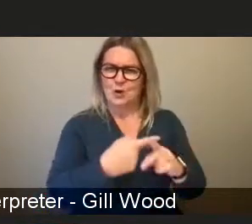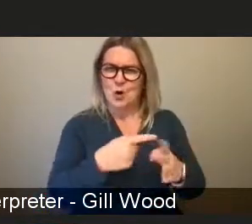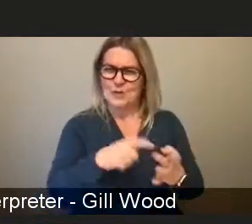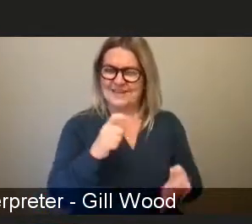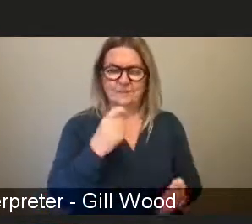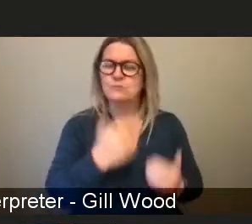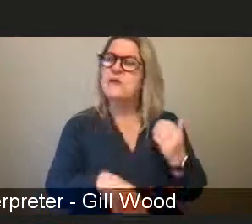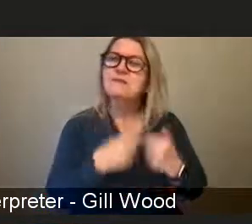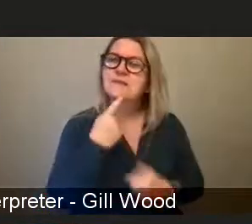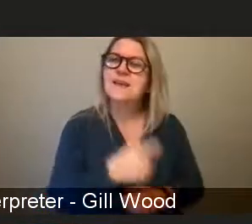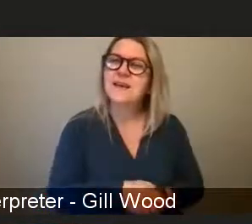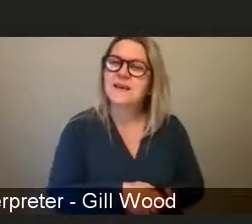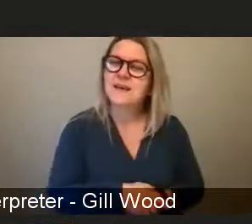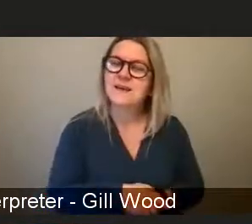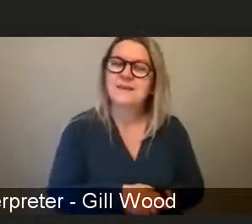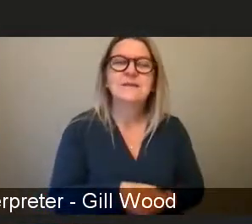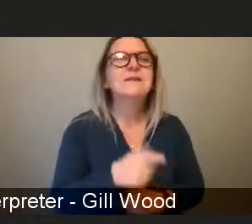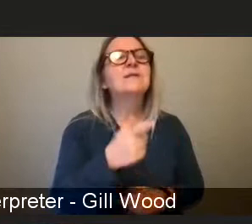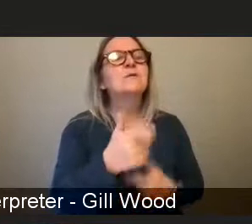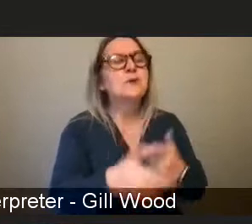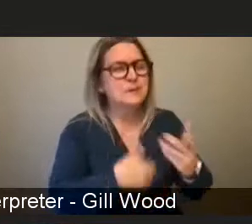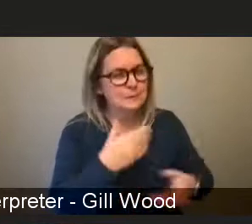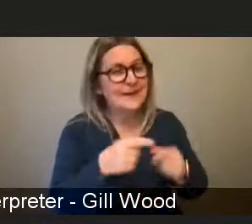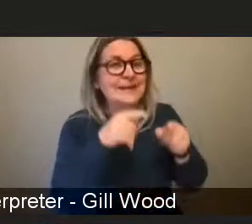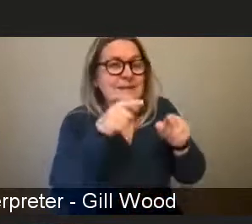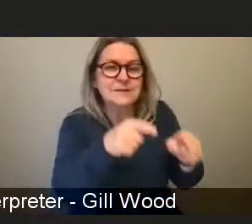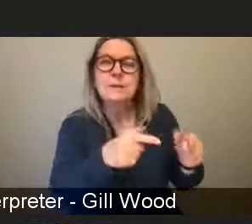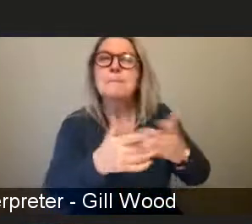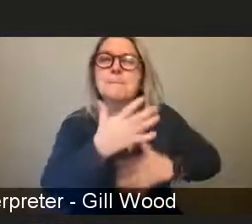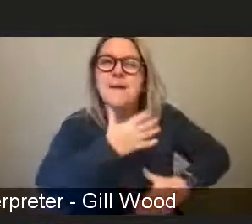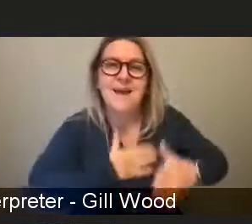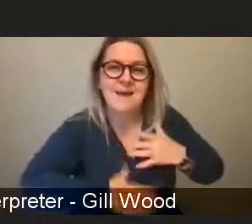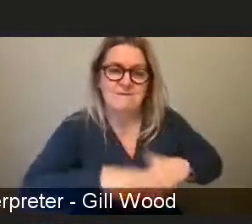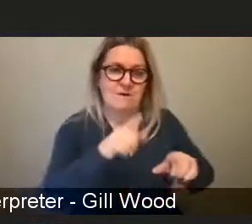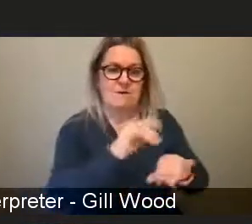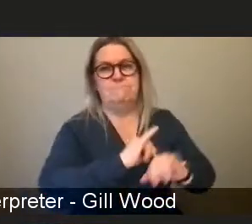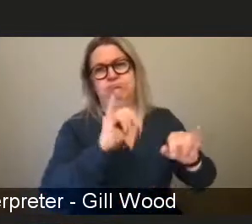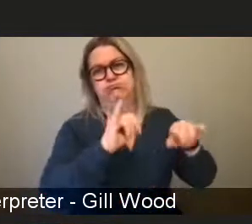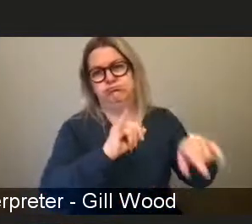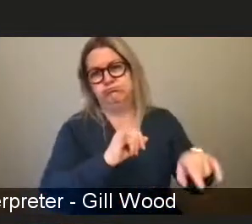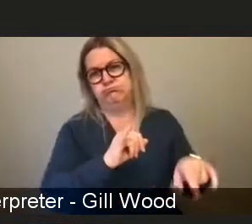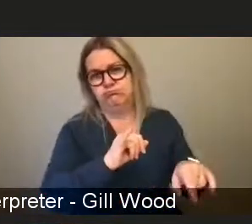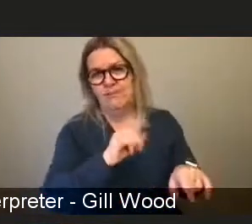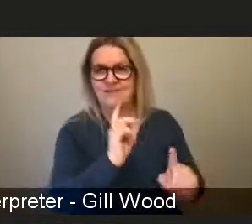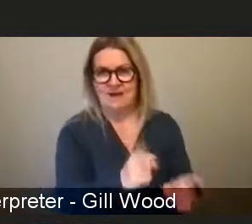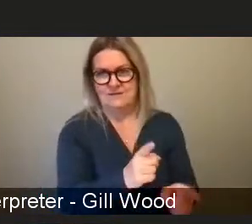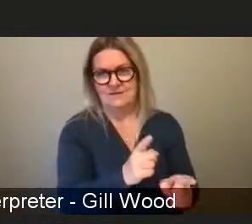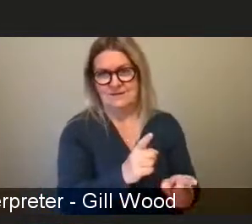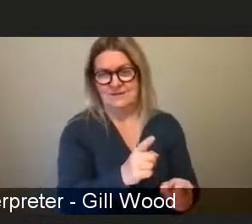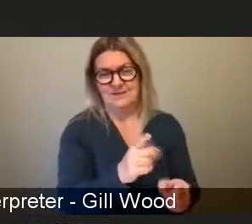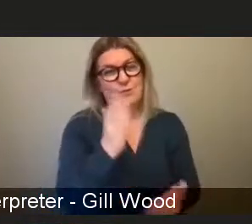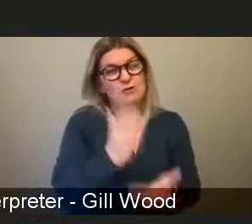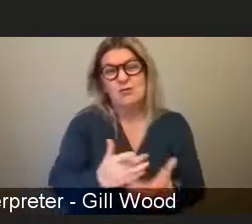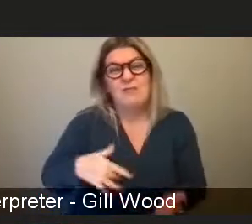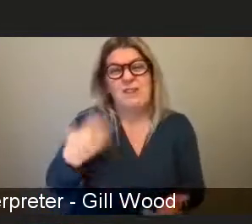masculinity that are toxic. And that's true of so many things in life, you know? Yeah, mean, you know, people think that